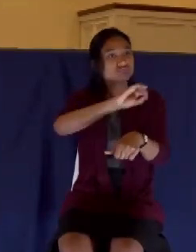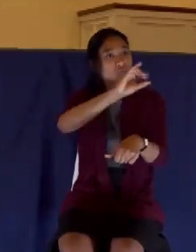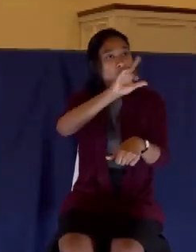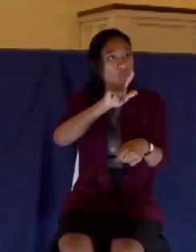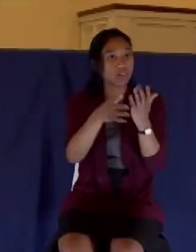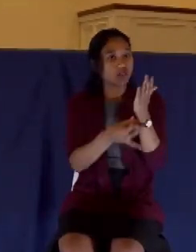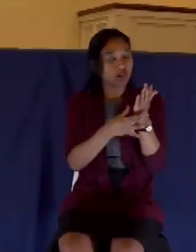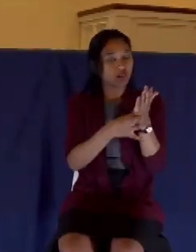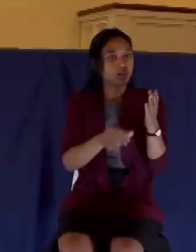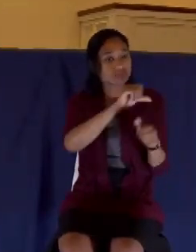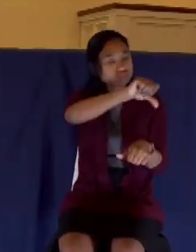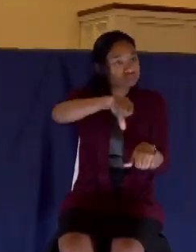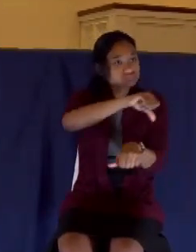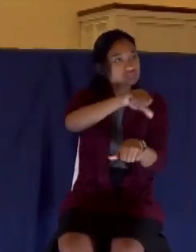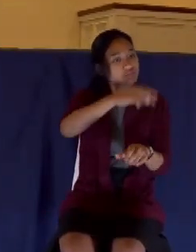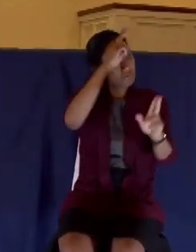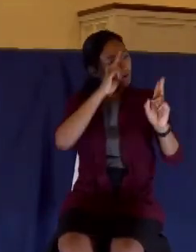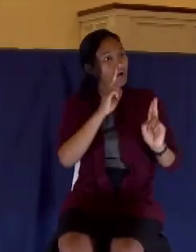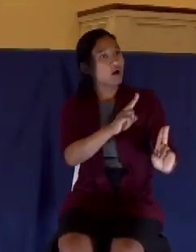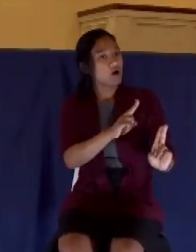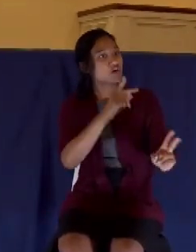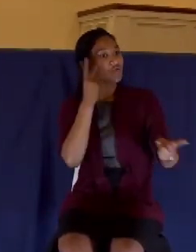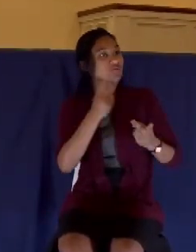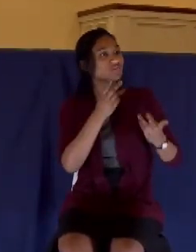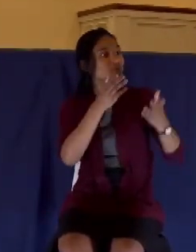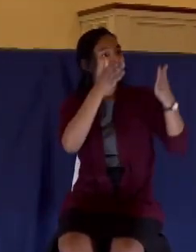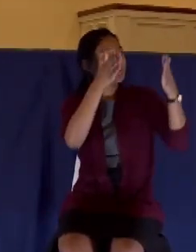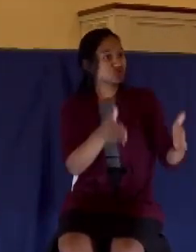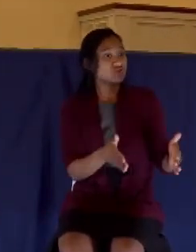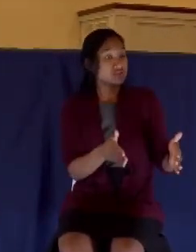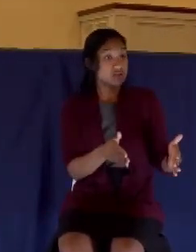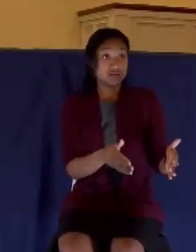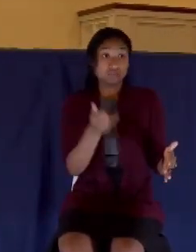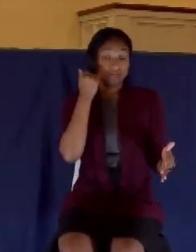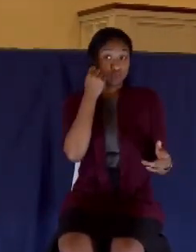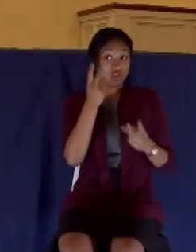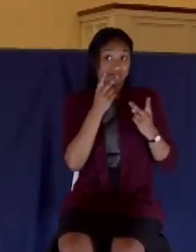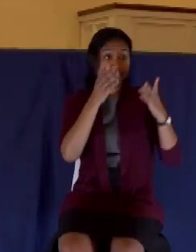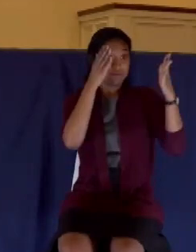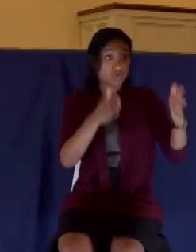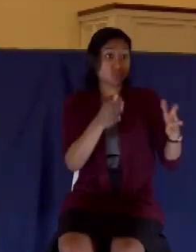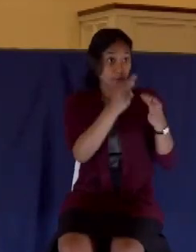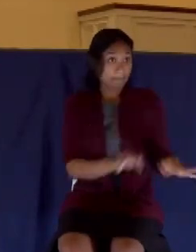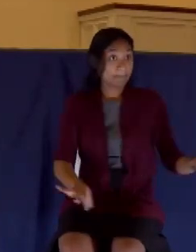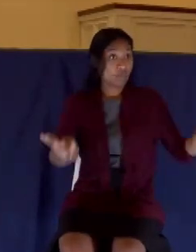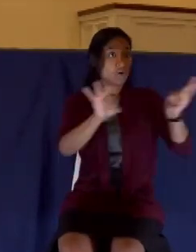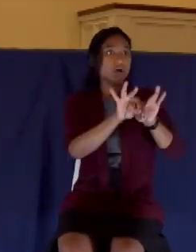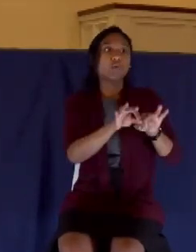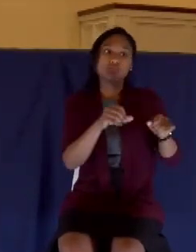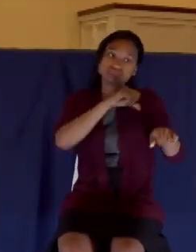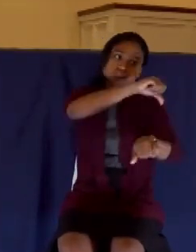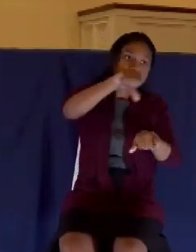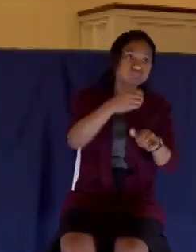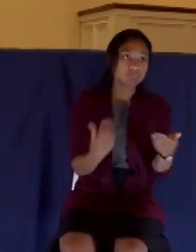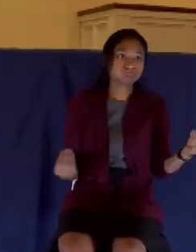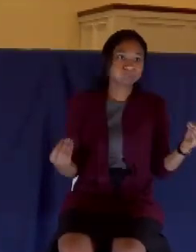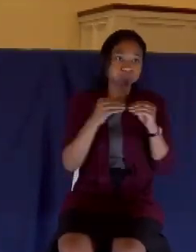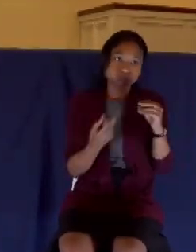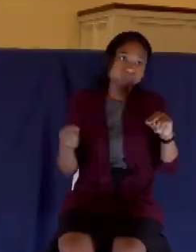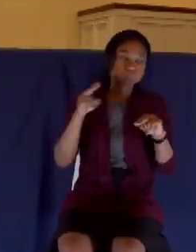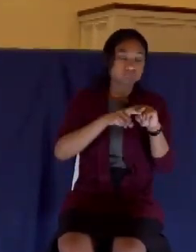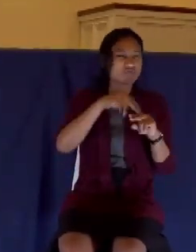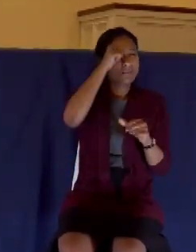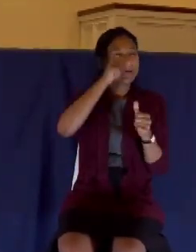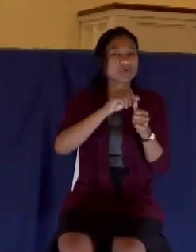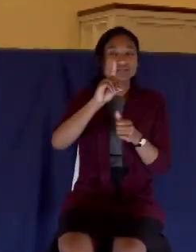It was also a way of showing honor to the guests. And the greater the guests, the greater the anointing. Remember David said in Psalm 23